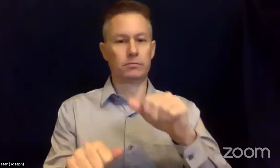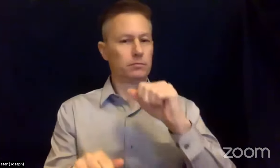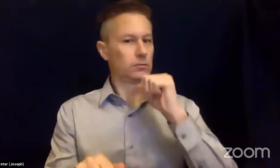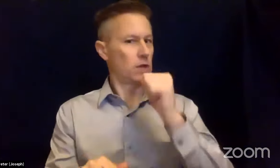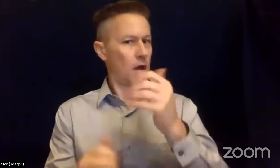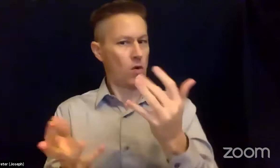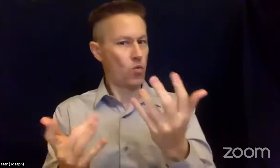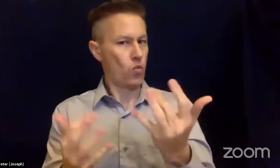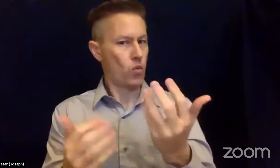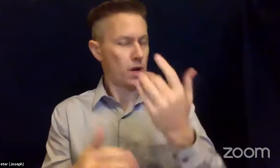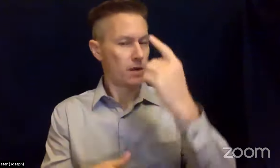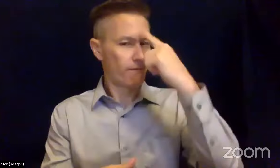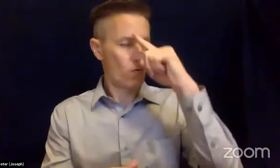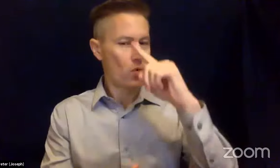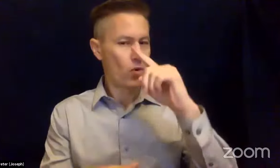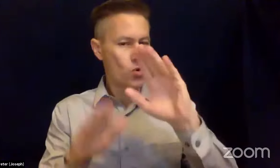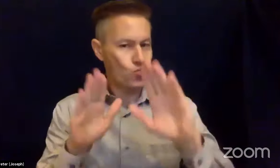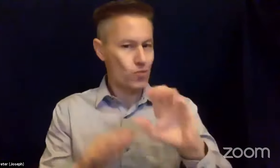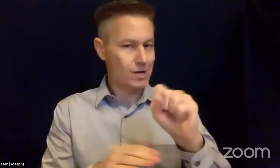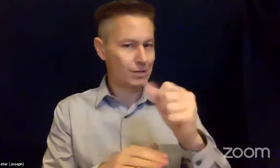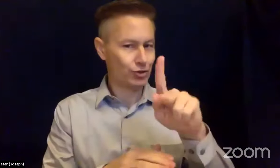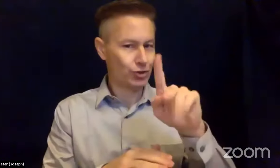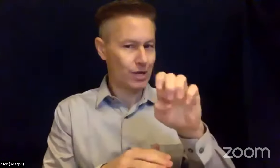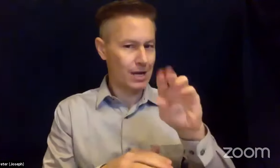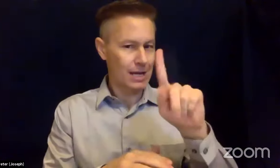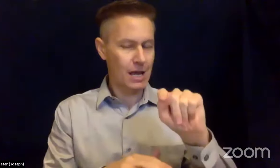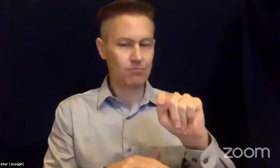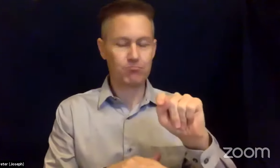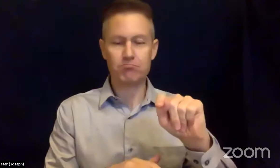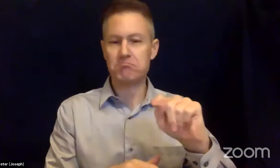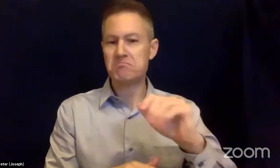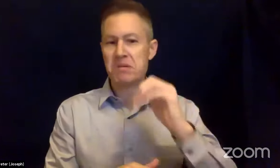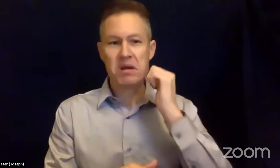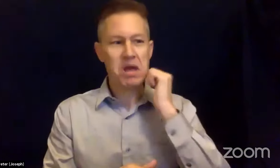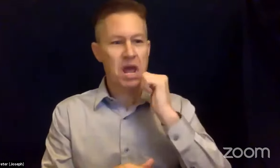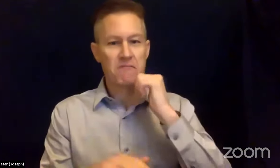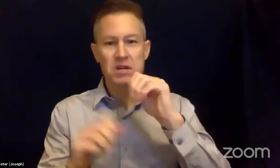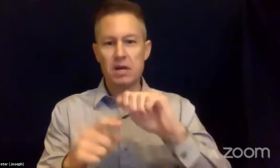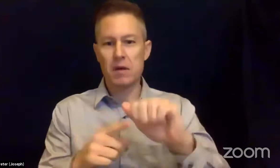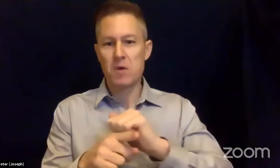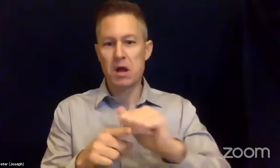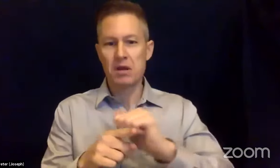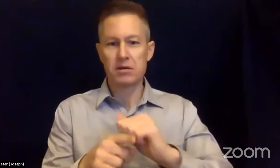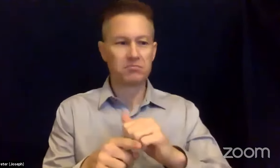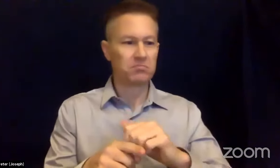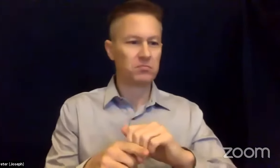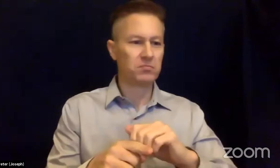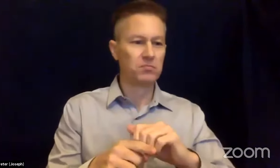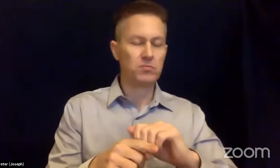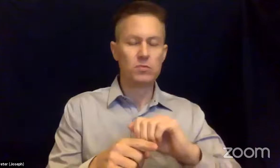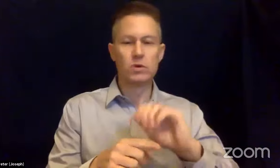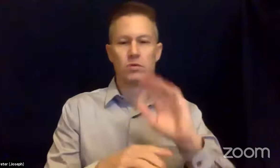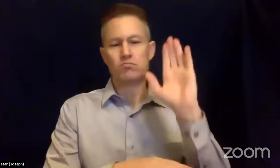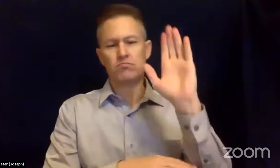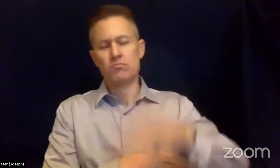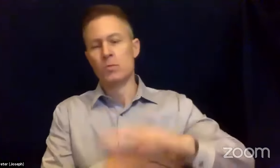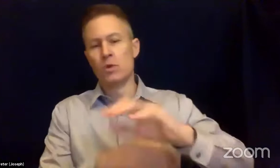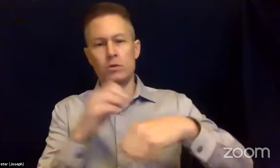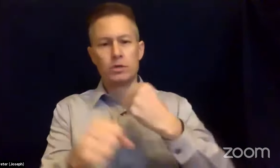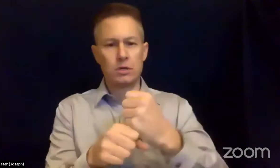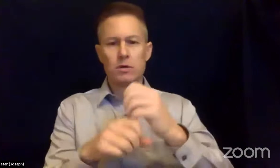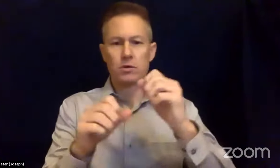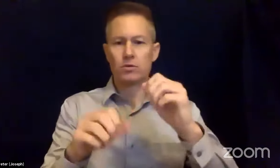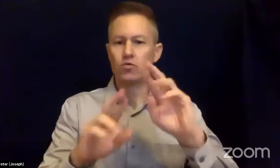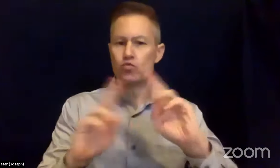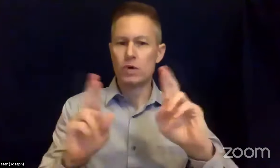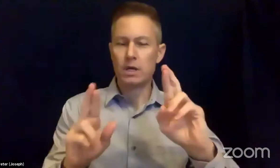the great shakeout to do this. You can practice it any day of the week, month, or year to make sure you are ready at a moment's